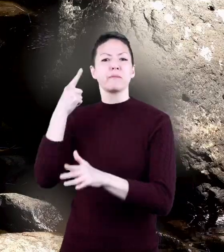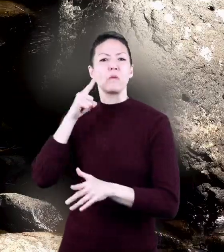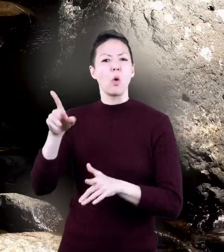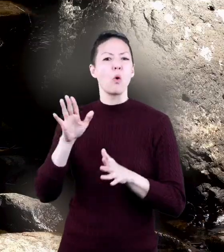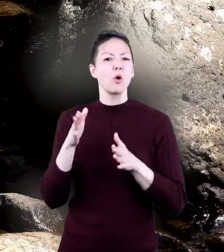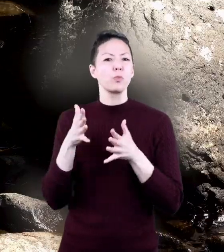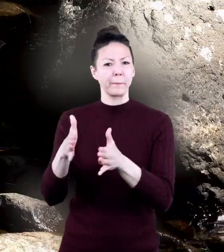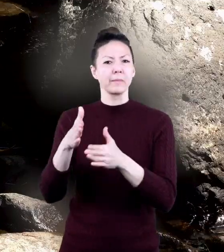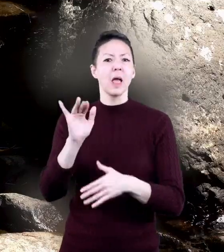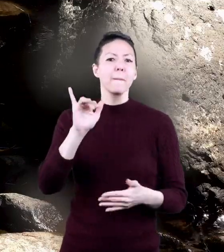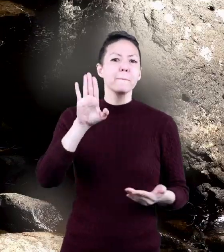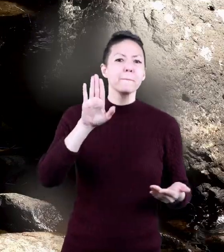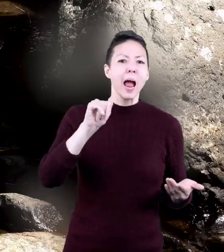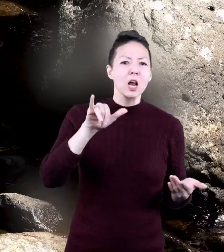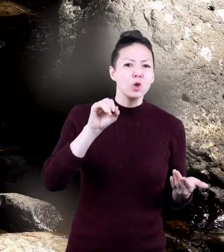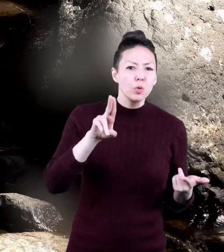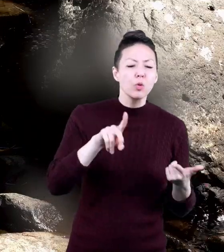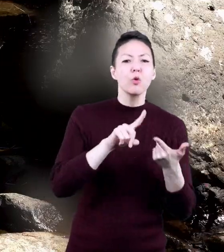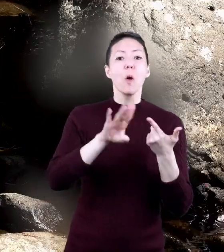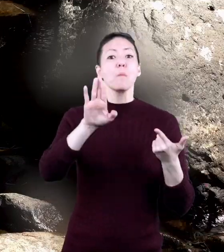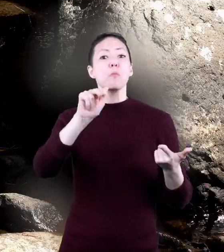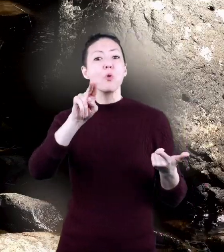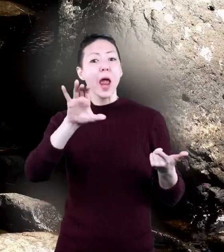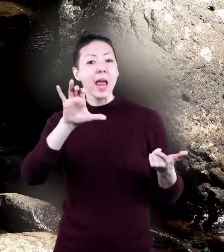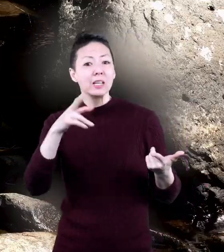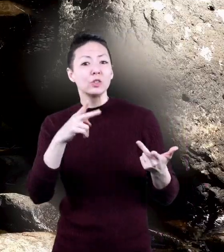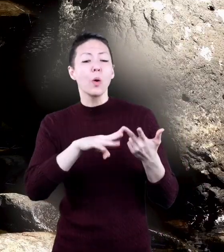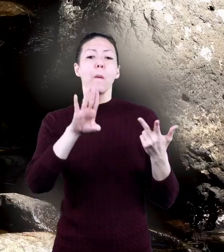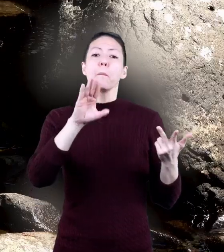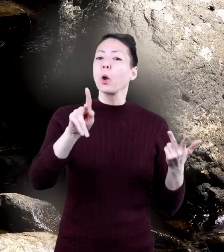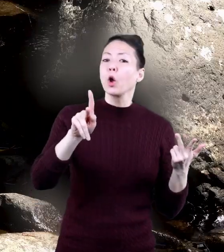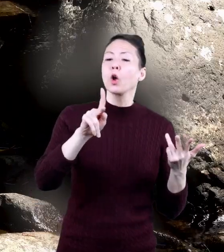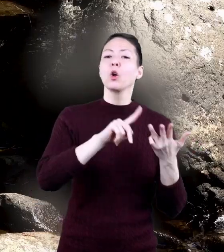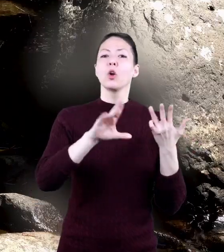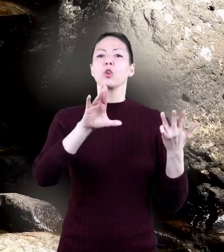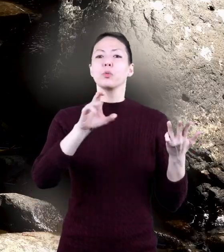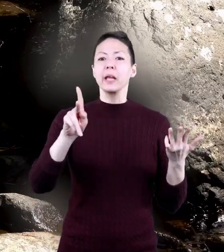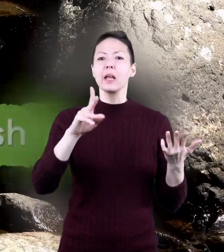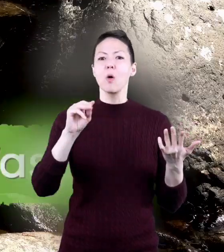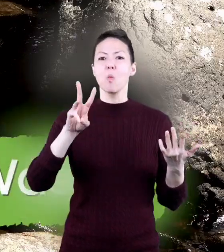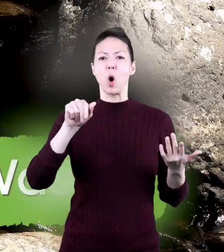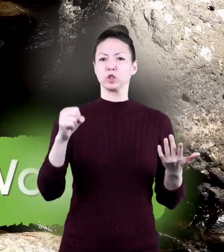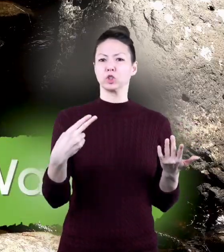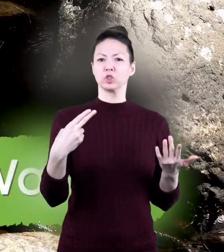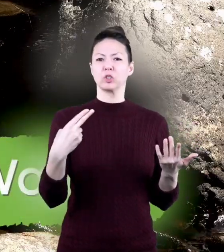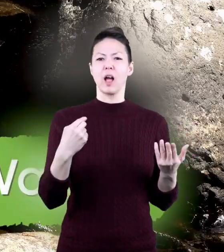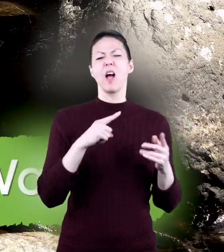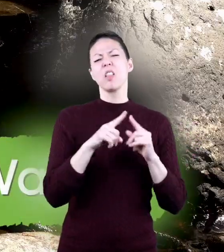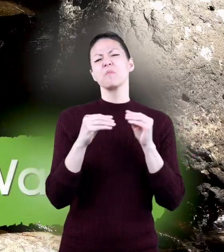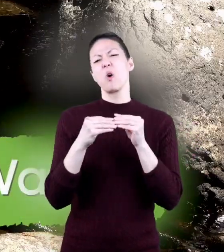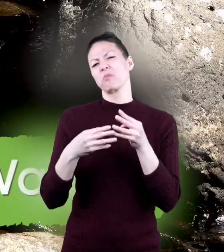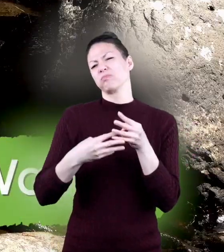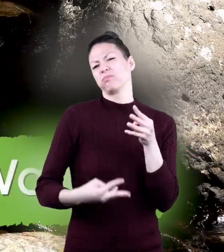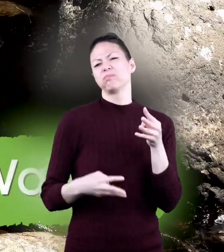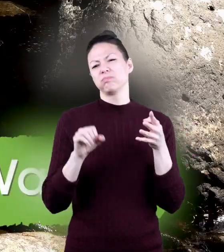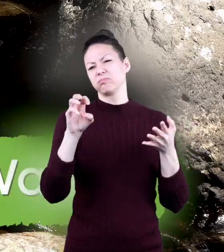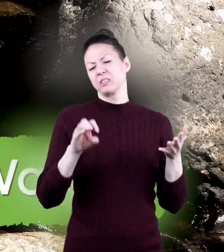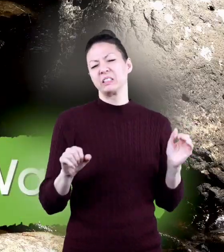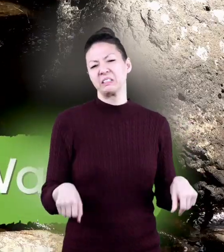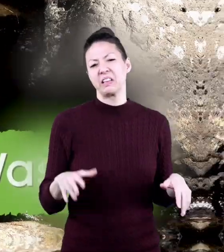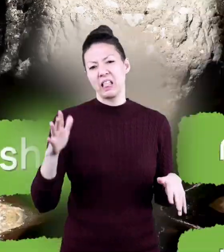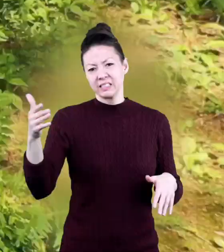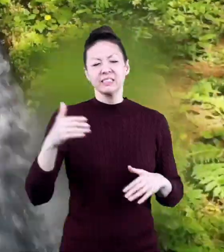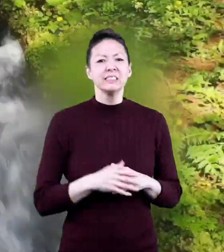streams like bayou branch brook creek wash and others